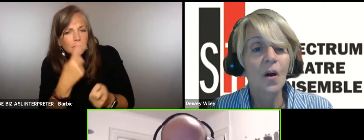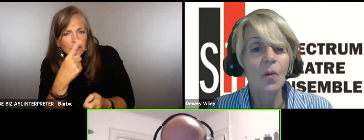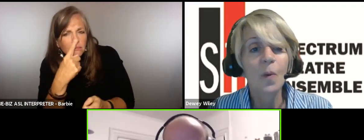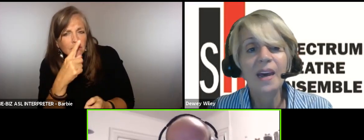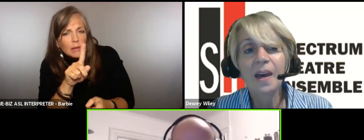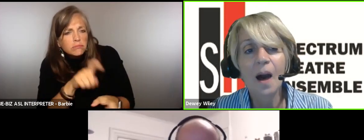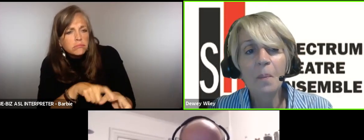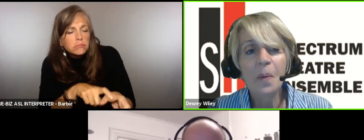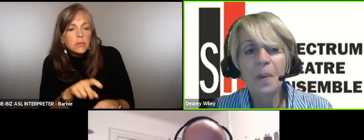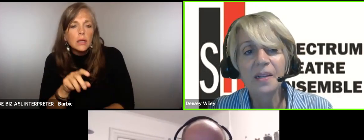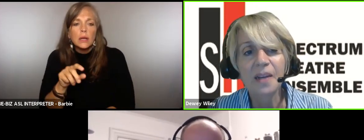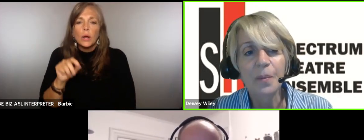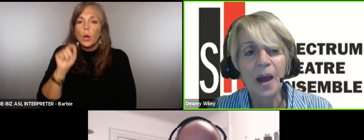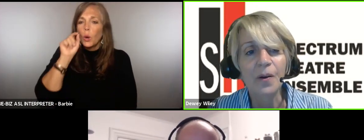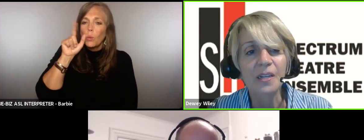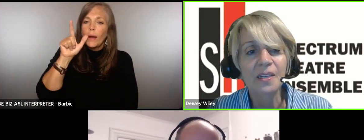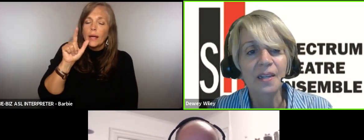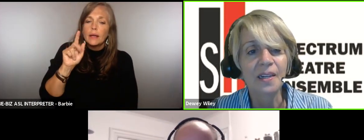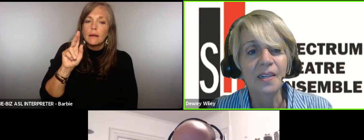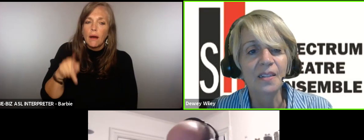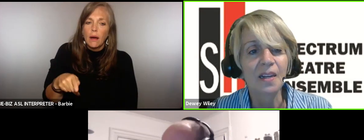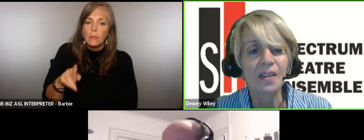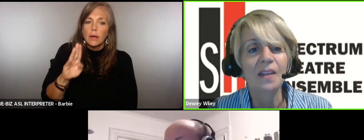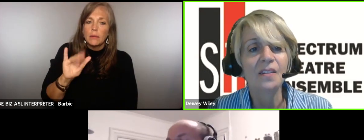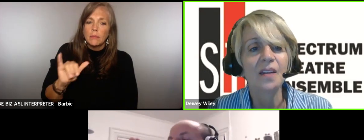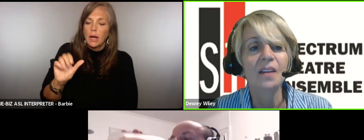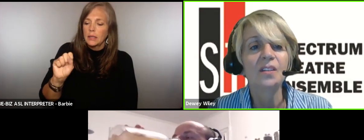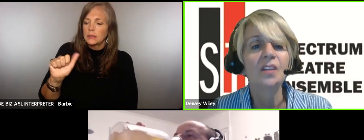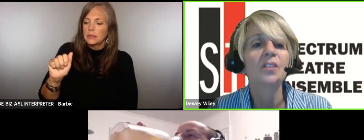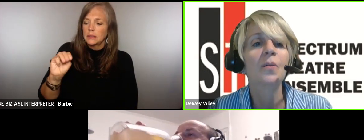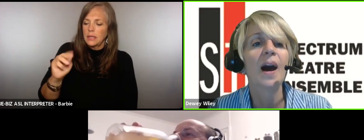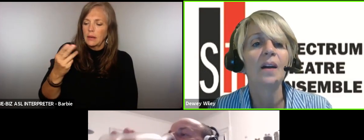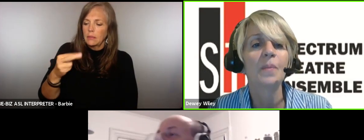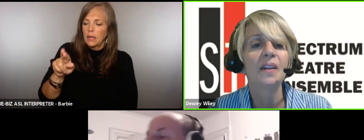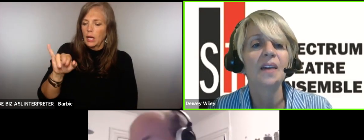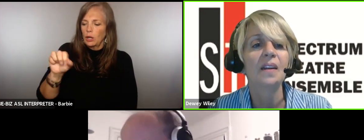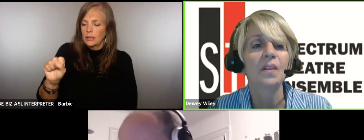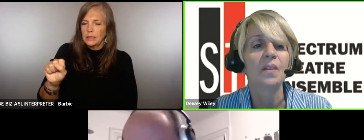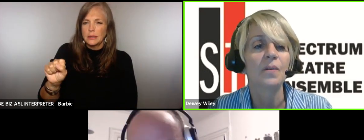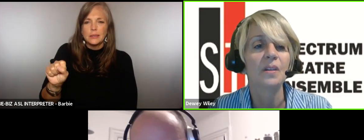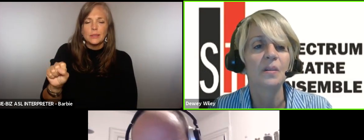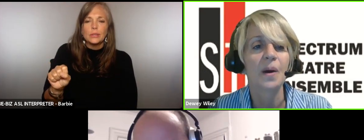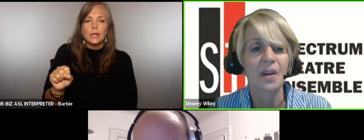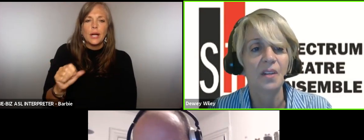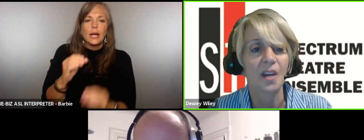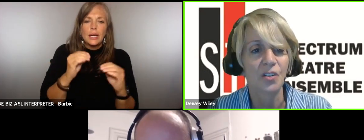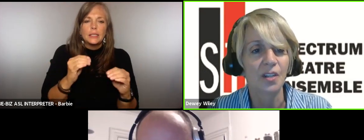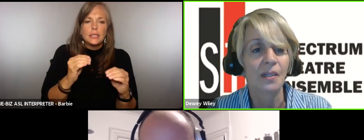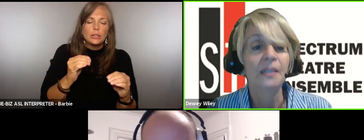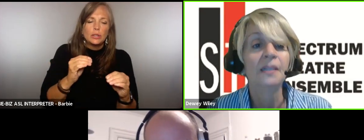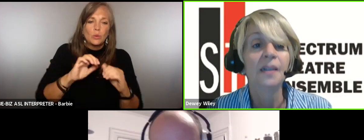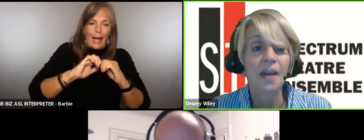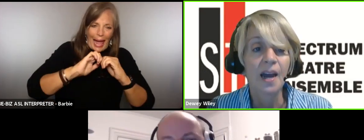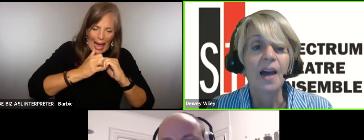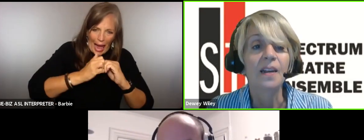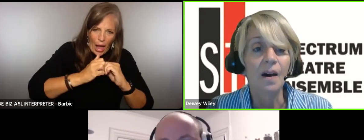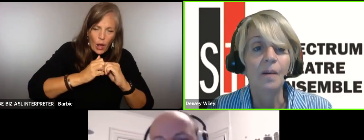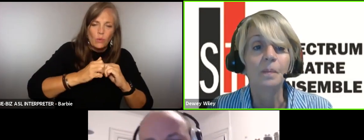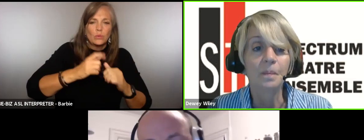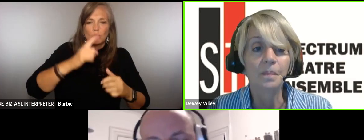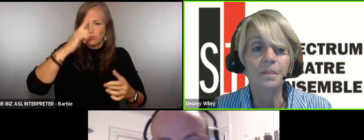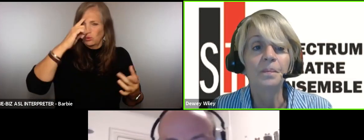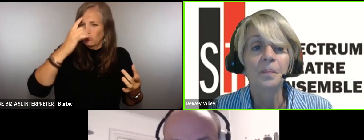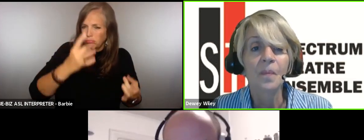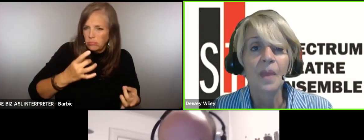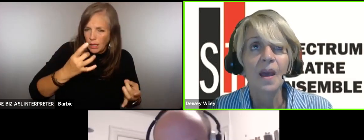ask it's called waking up by Sam Harris it's it's like teaching you how to meditate and the theories about meditation and